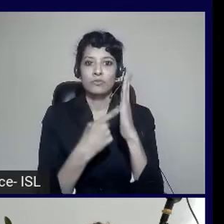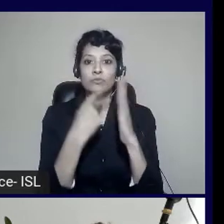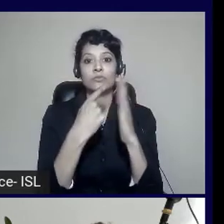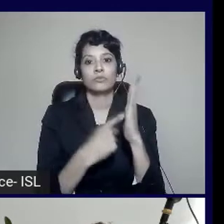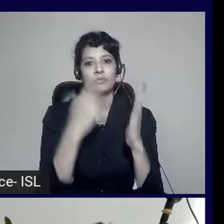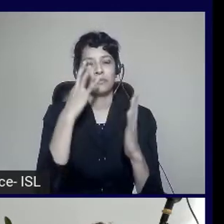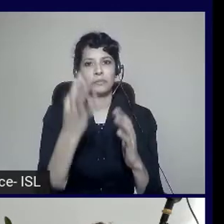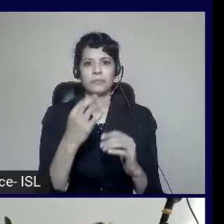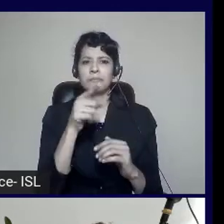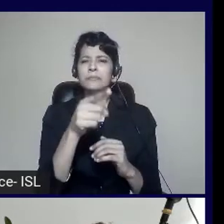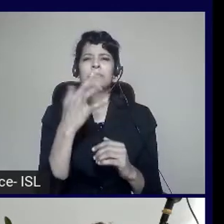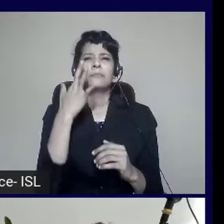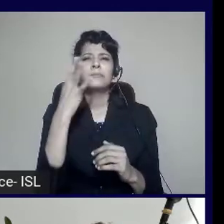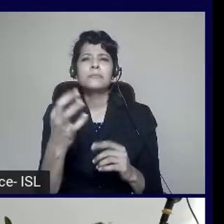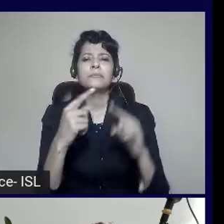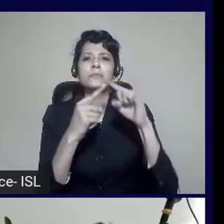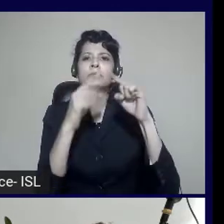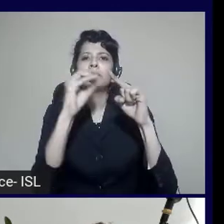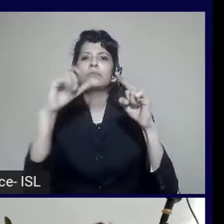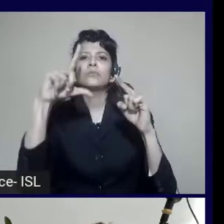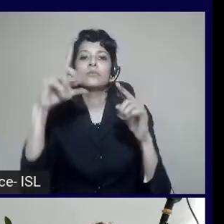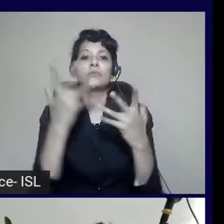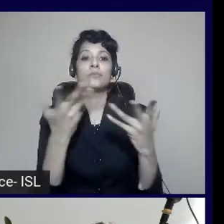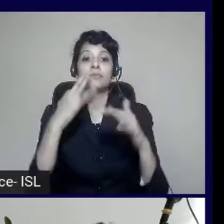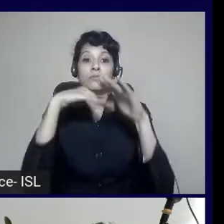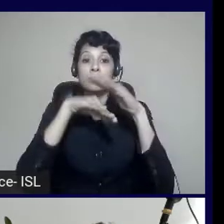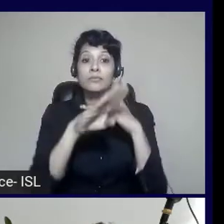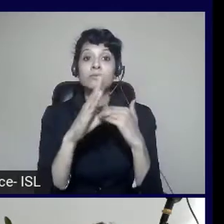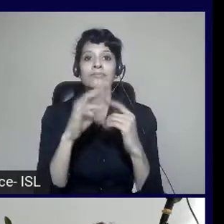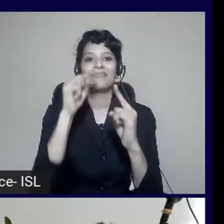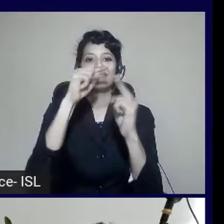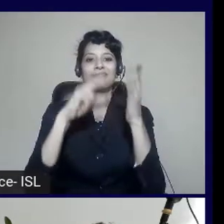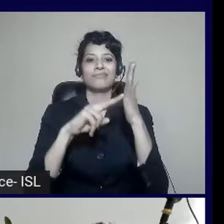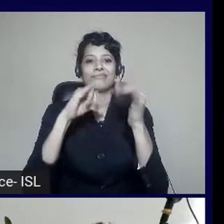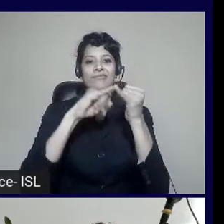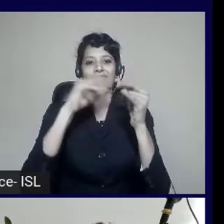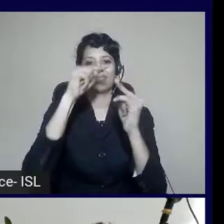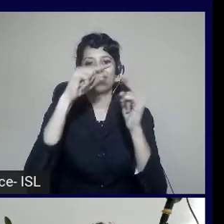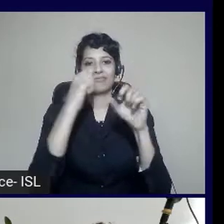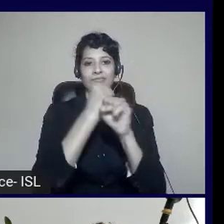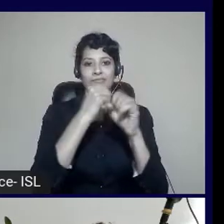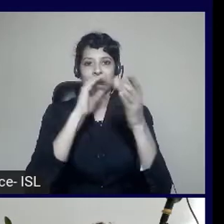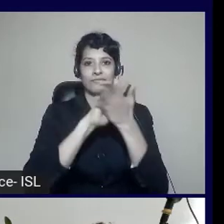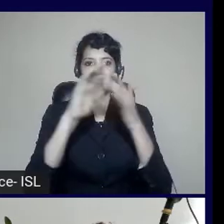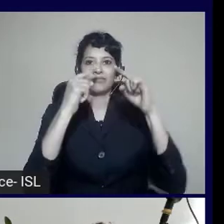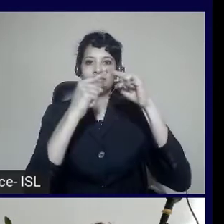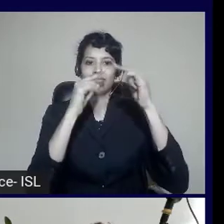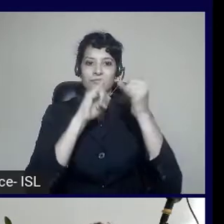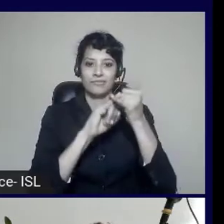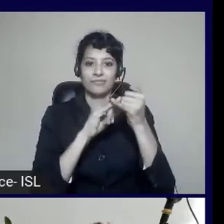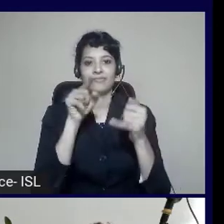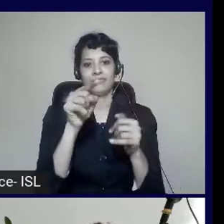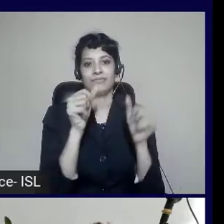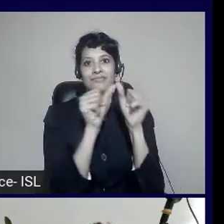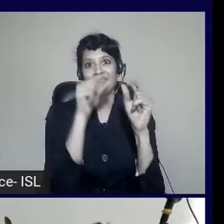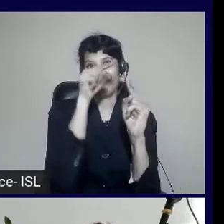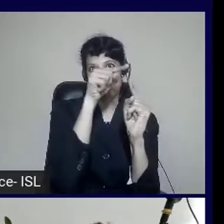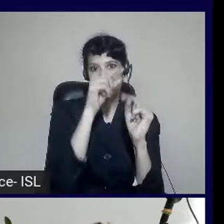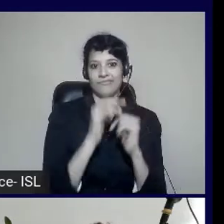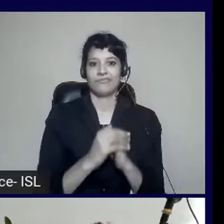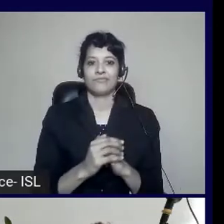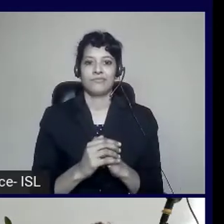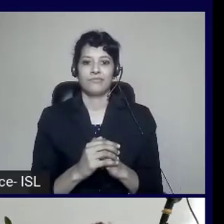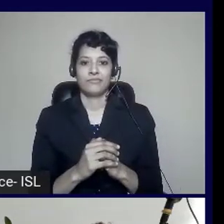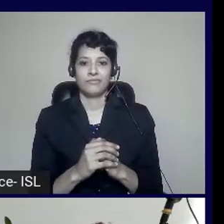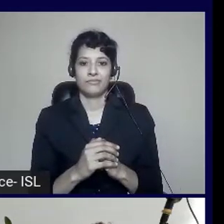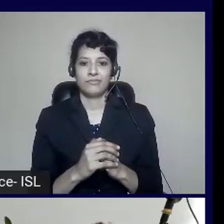that I can tell you about today is accessibilityinsights.io. So accessibilityinsights.io. And this is a tool that uses an engine